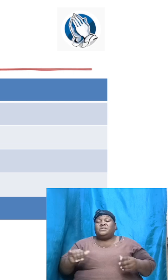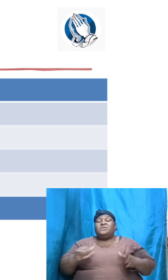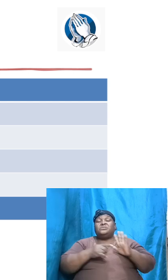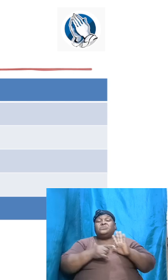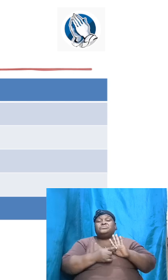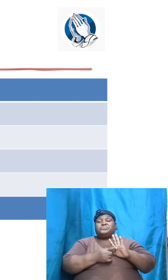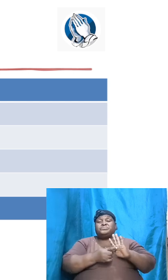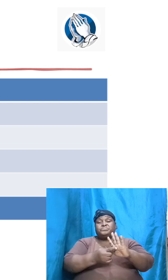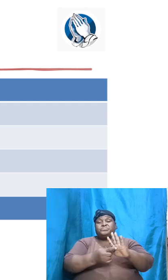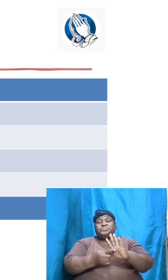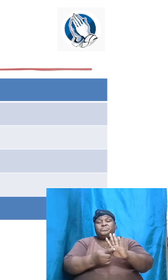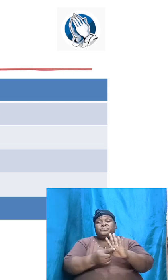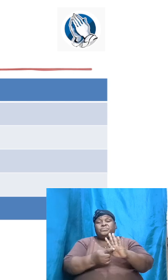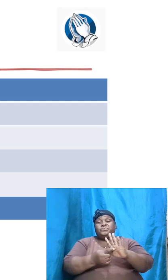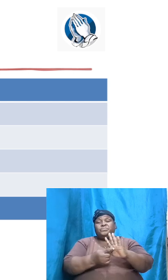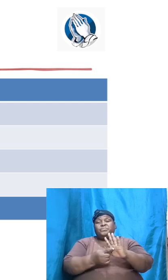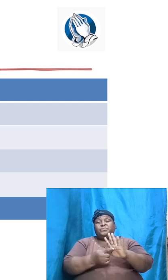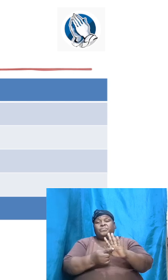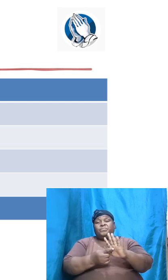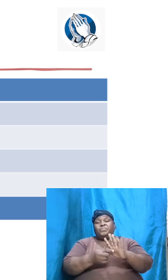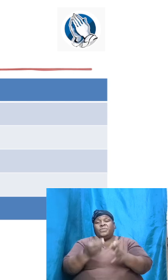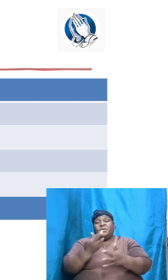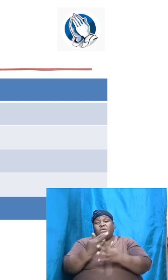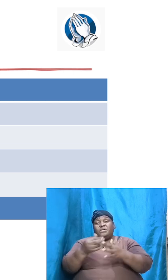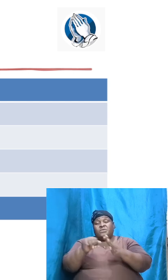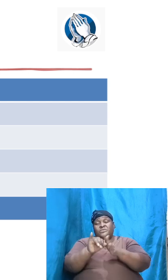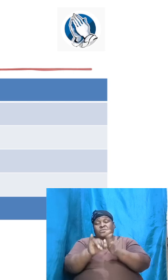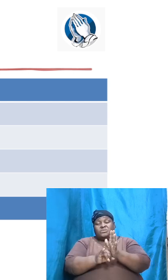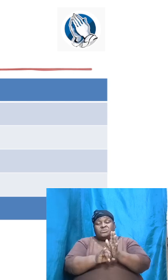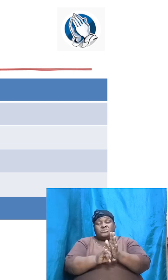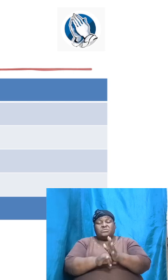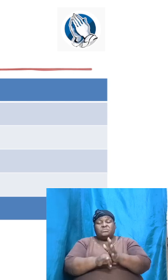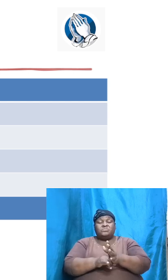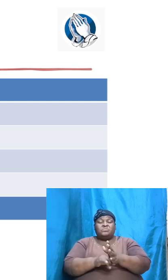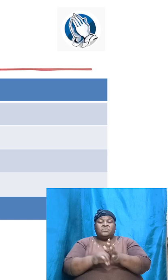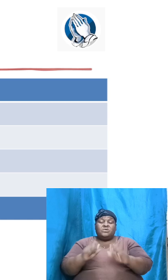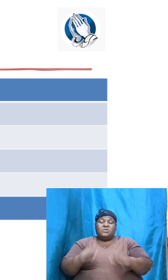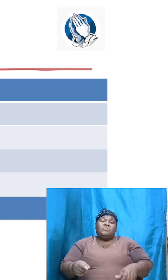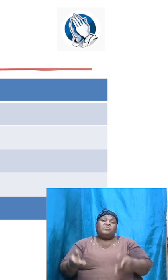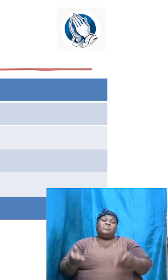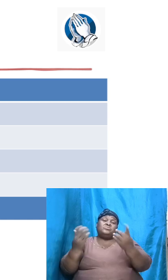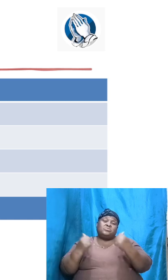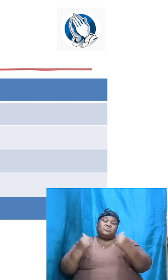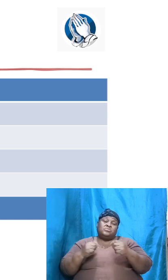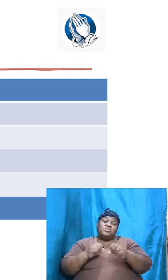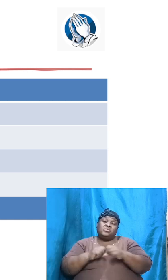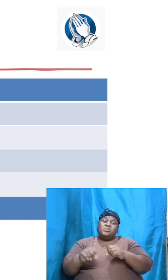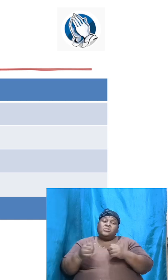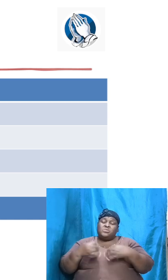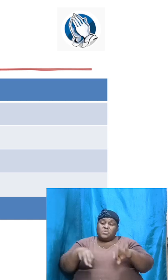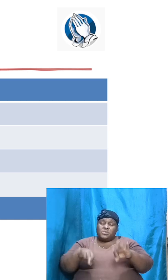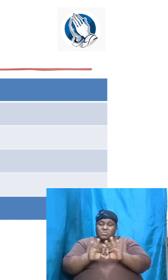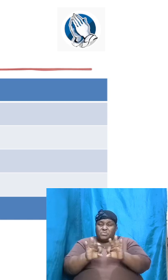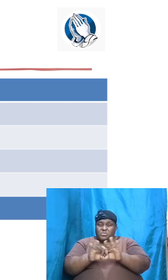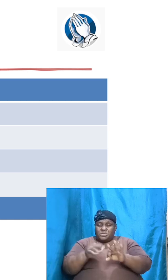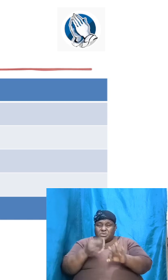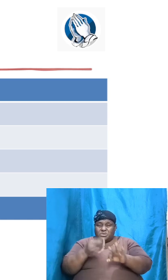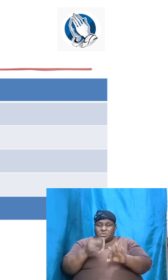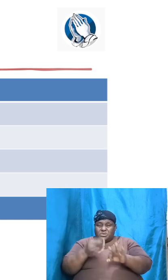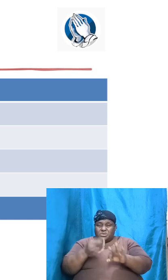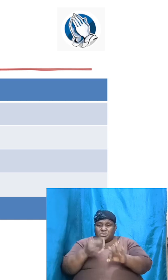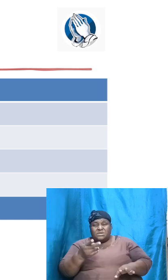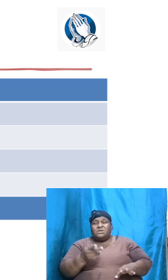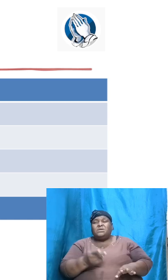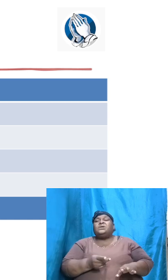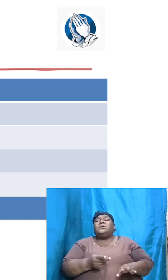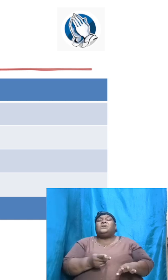that redemption that was to come later on. And it is so important that we see these things and we extract.